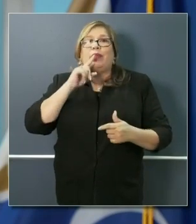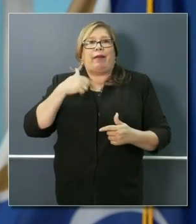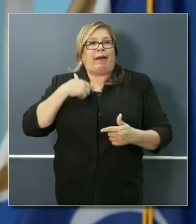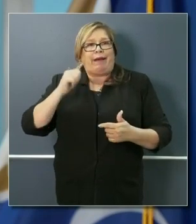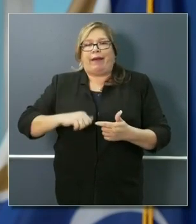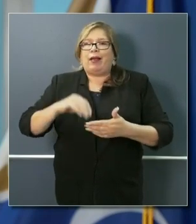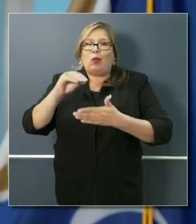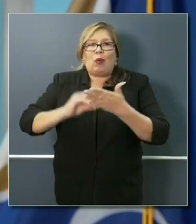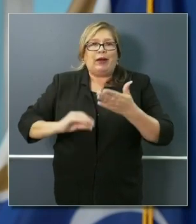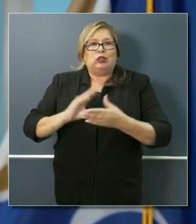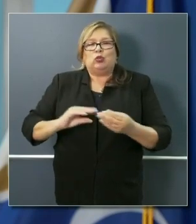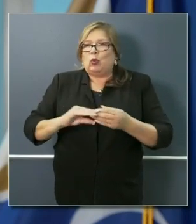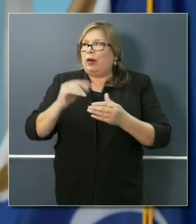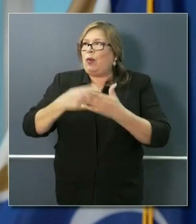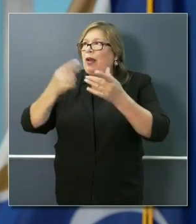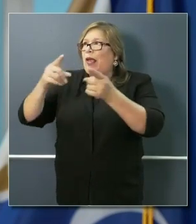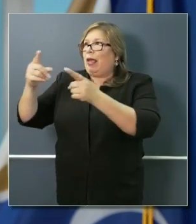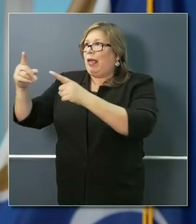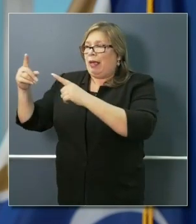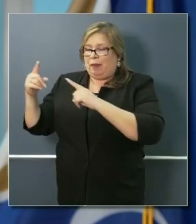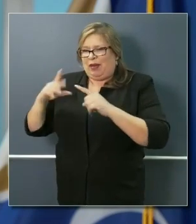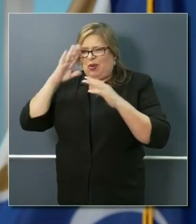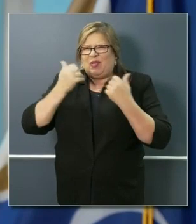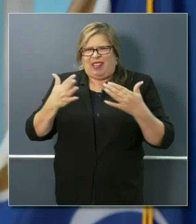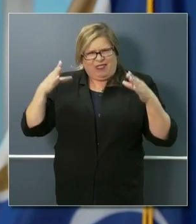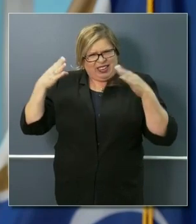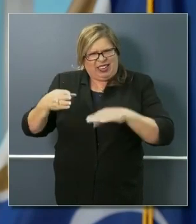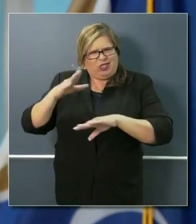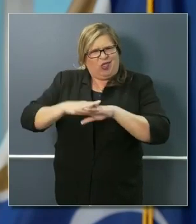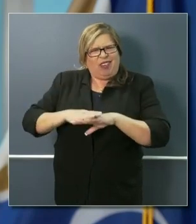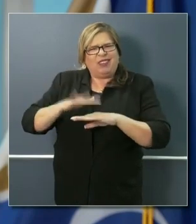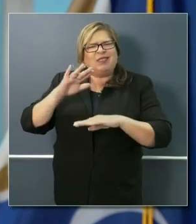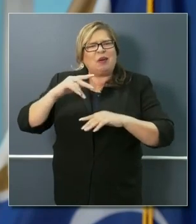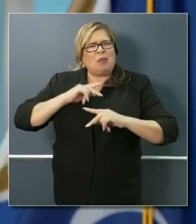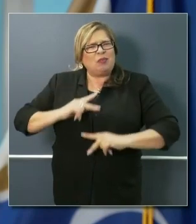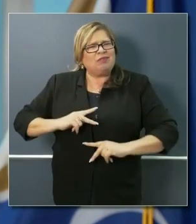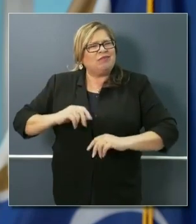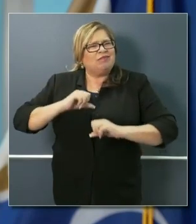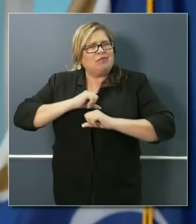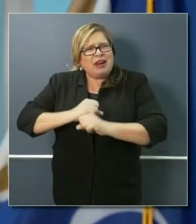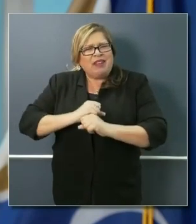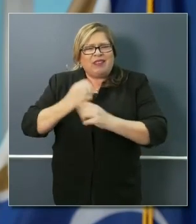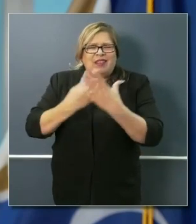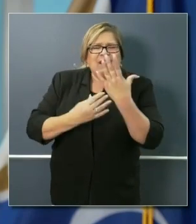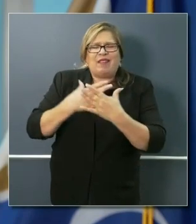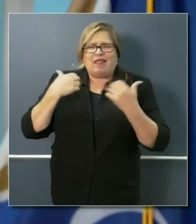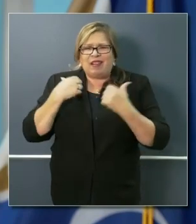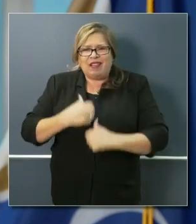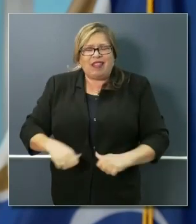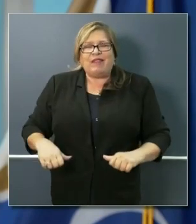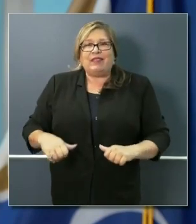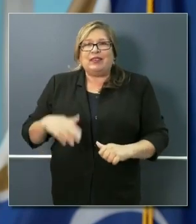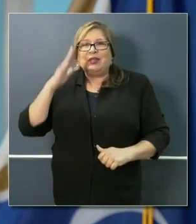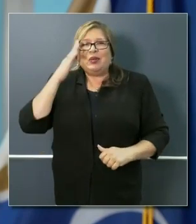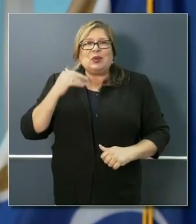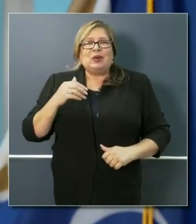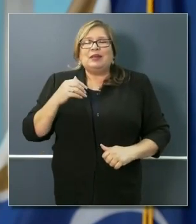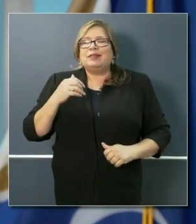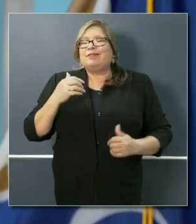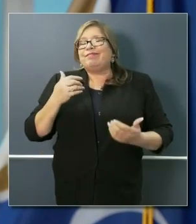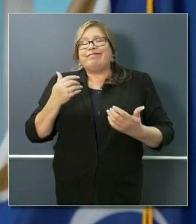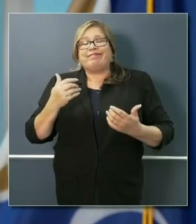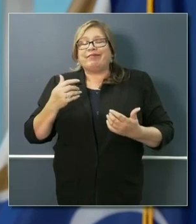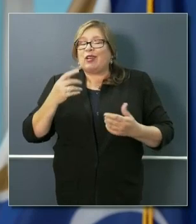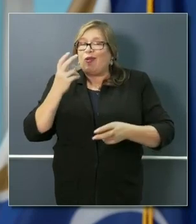in real time. And I know a lot of attention has been placed on that, and much of what you're hearing is true in terms of it being the wild, wild west out there